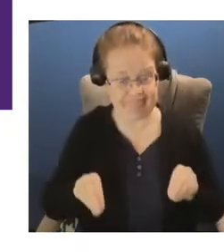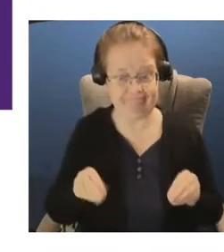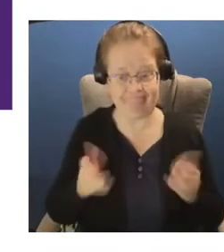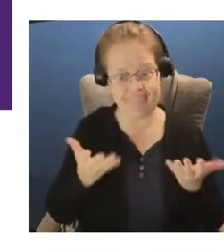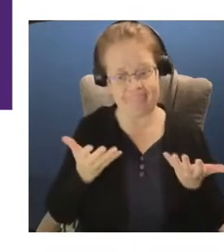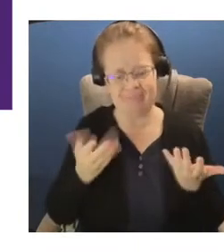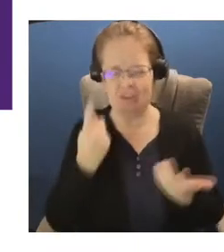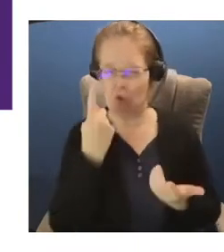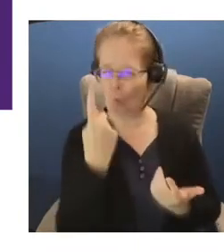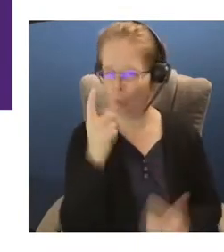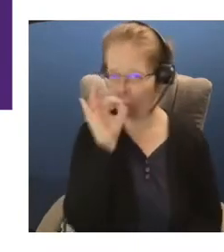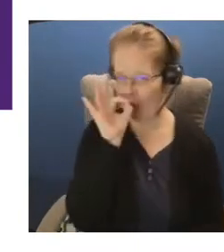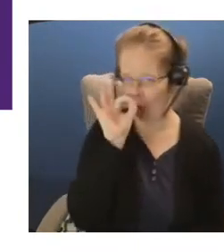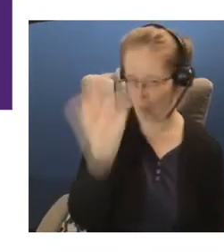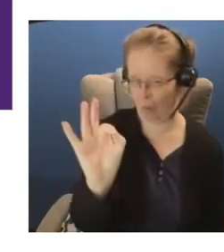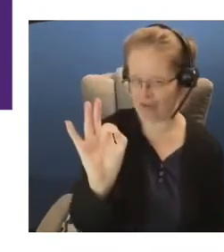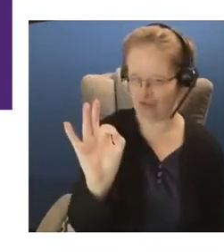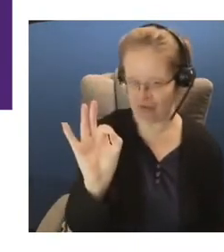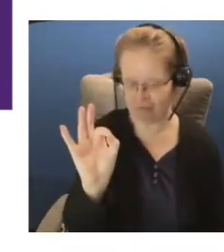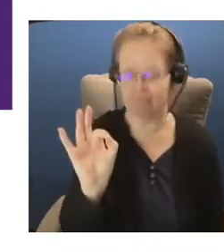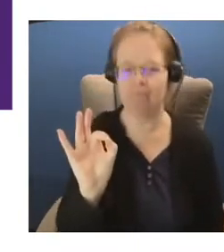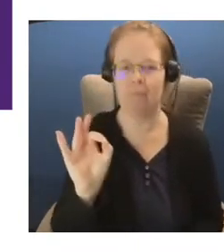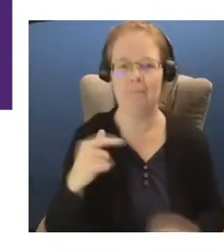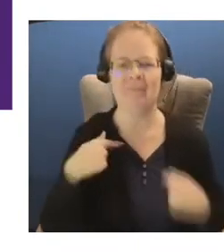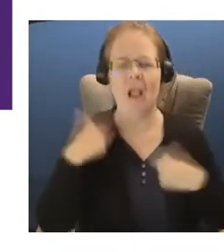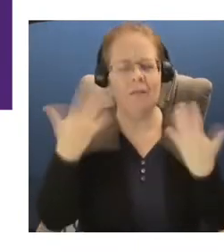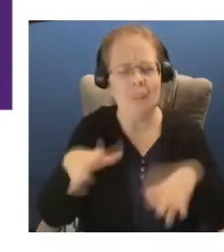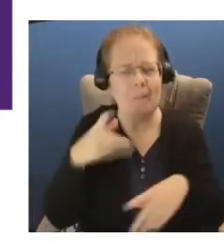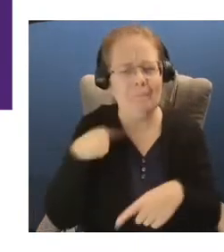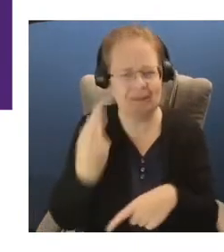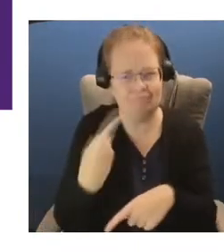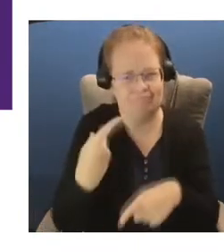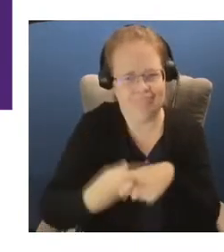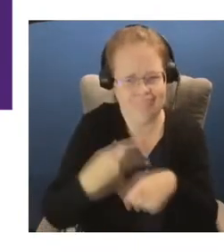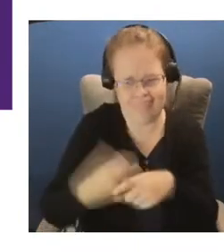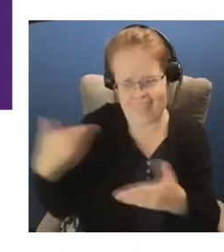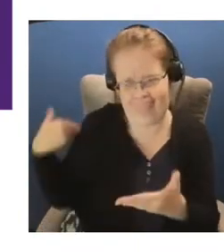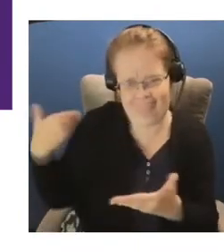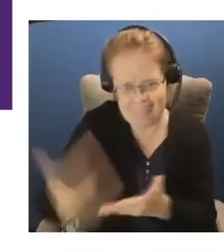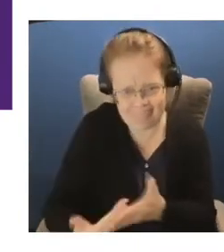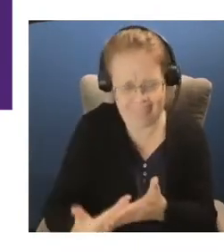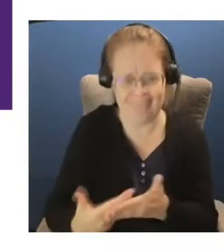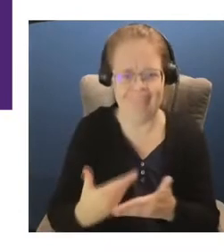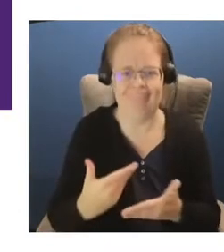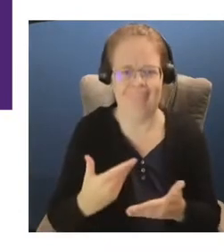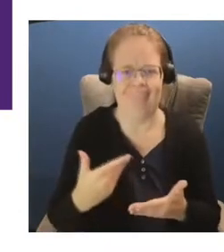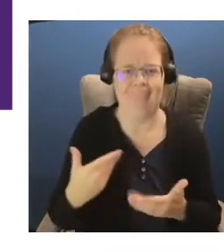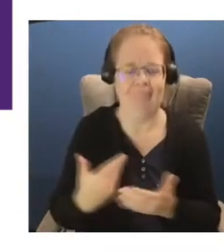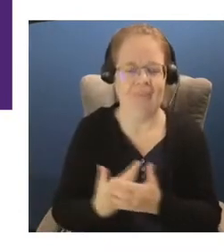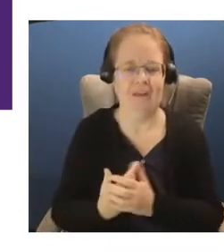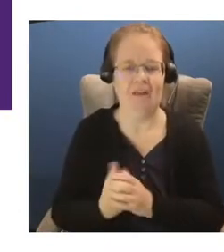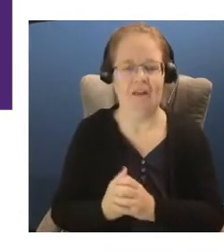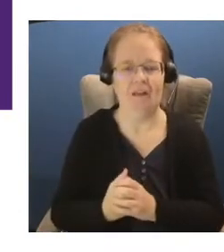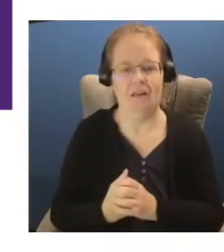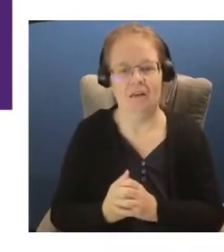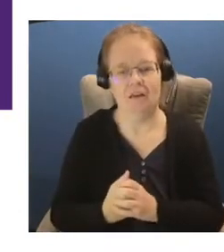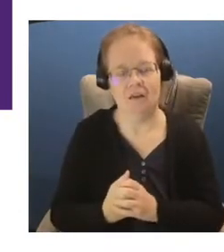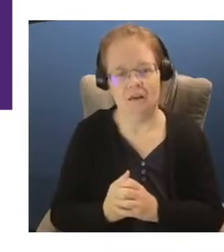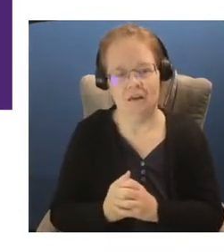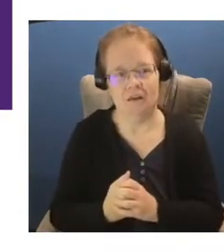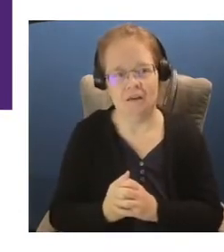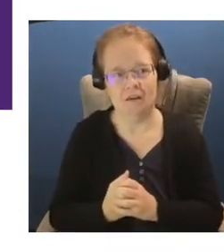one question, and it's something we've spoken about a lot over the years. And,